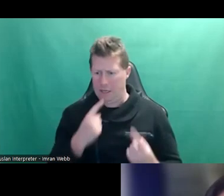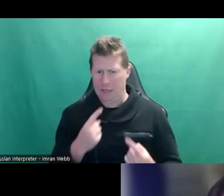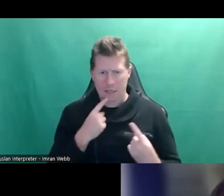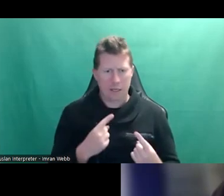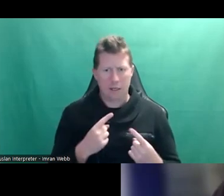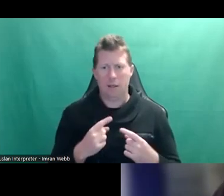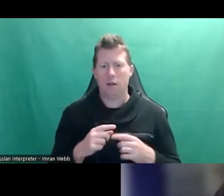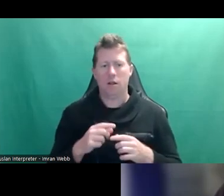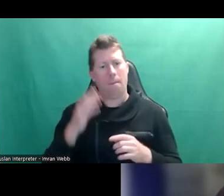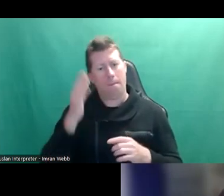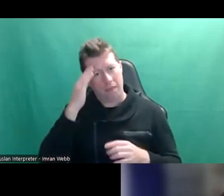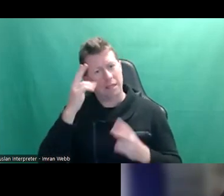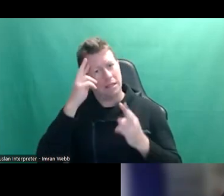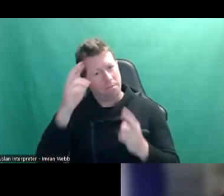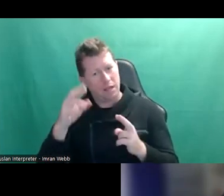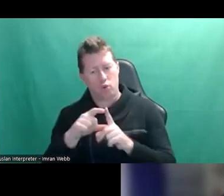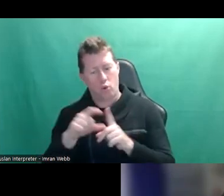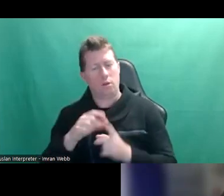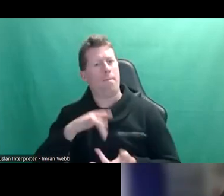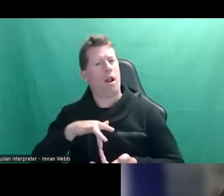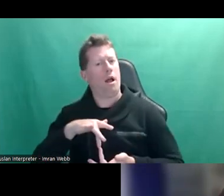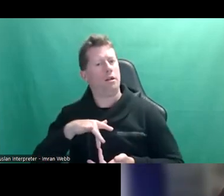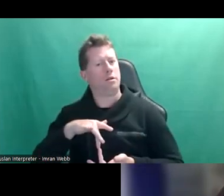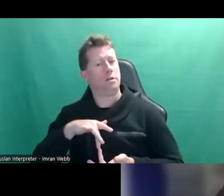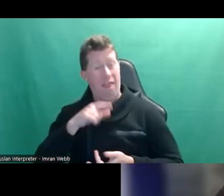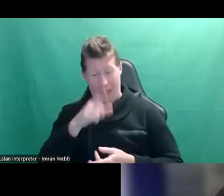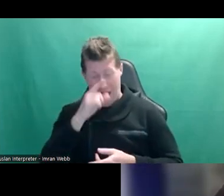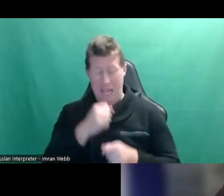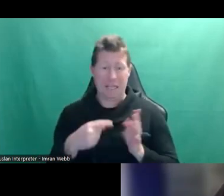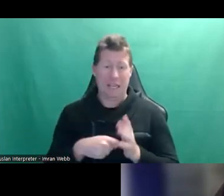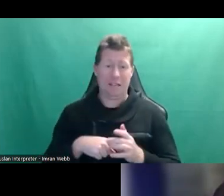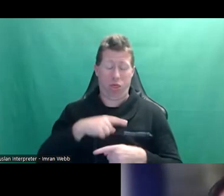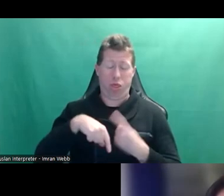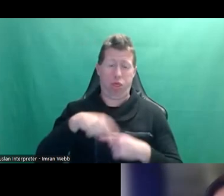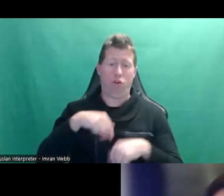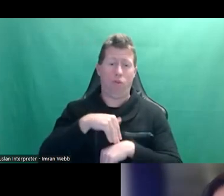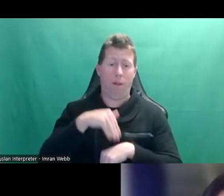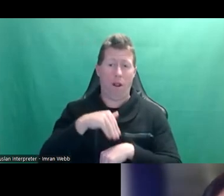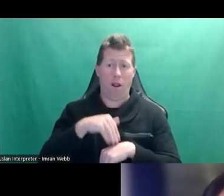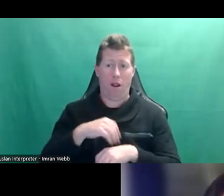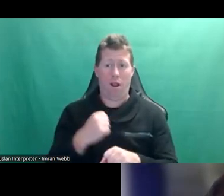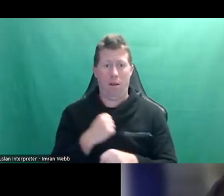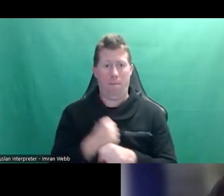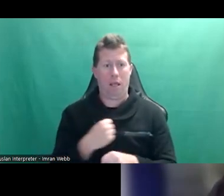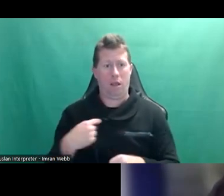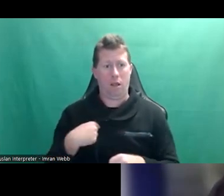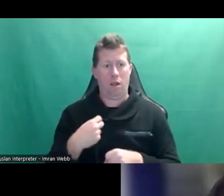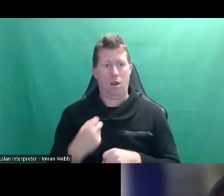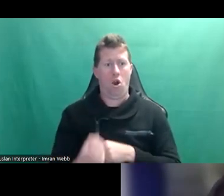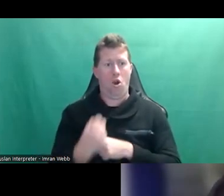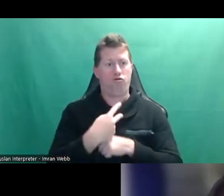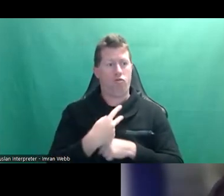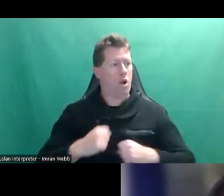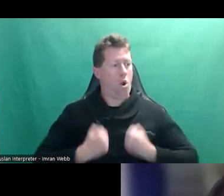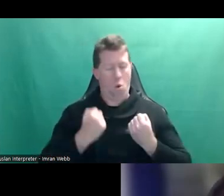daughters to be polite. And politeness is what can often get you in trouble and make you override your own boundaries